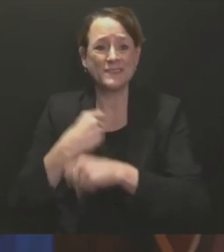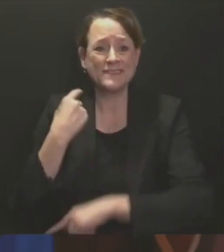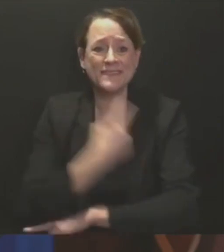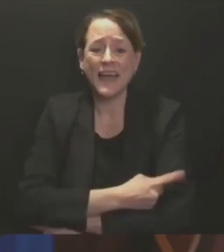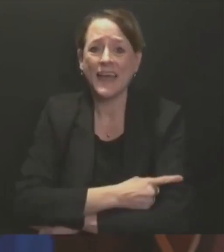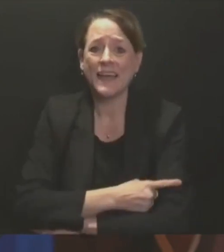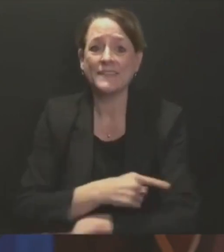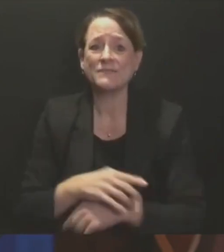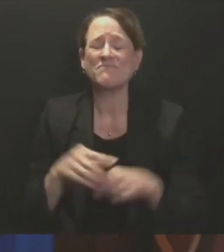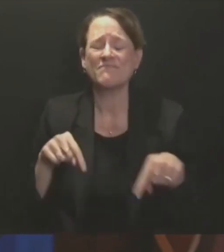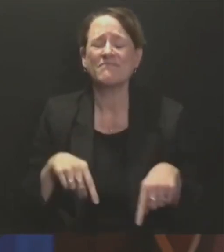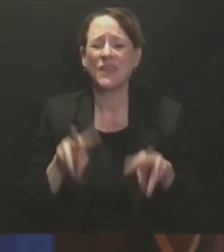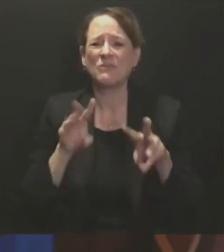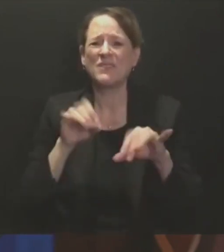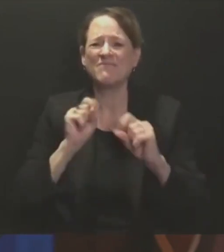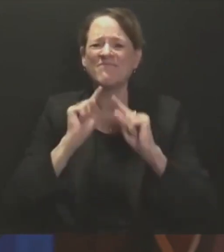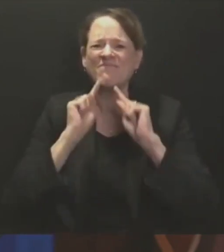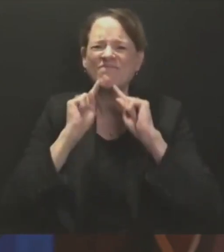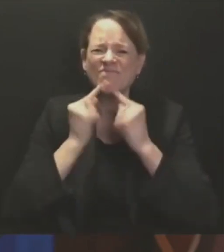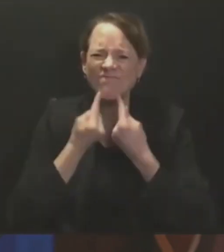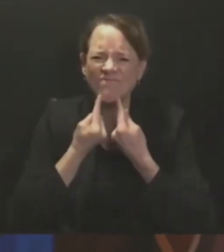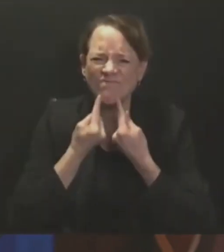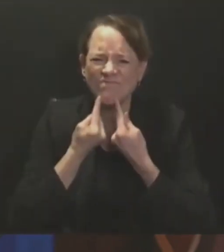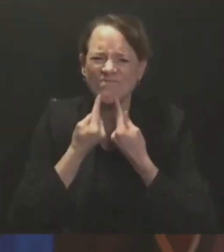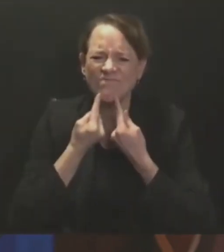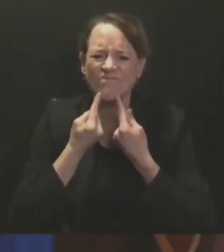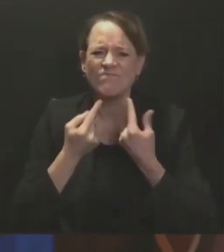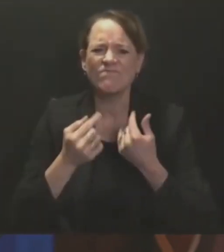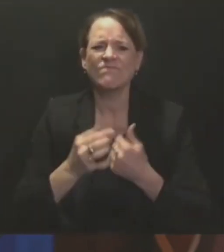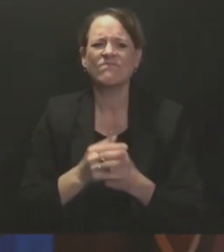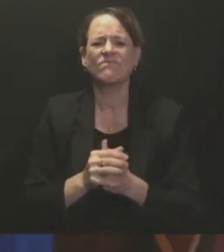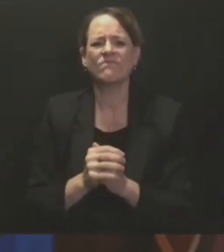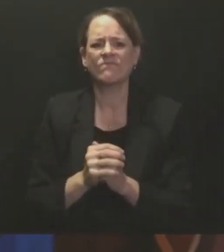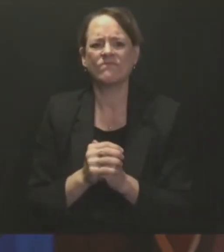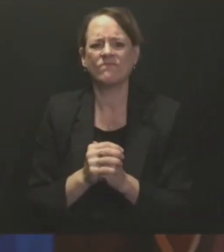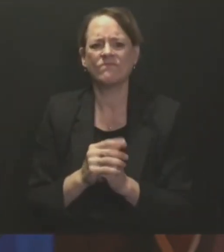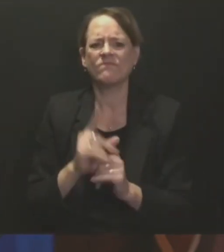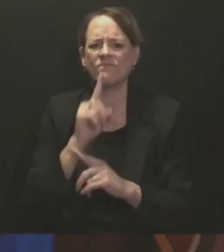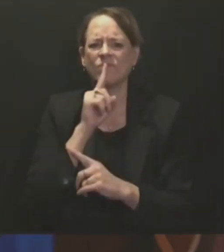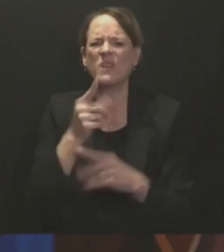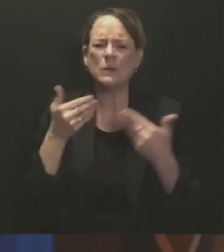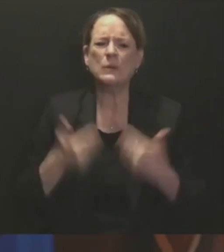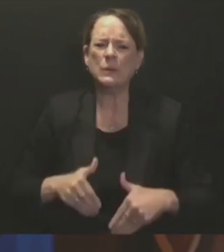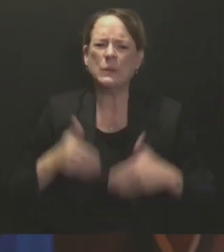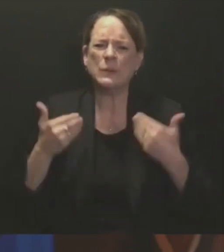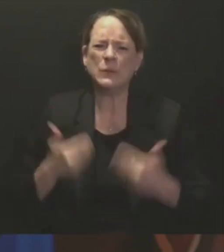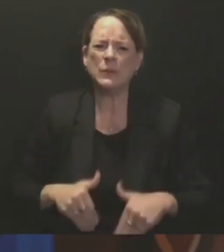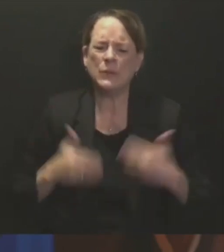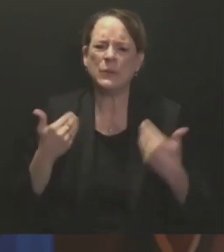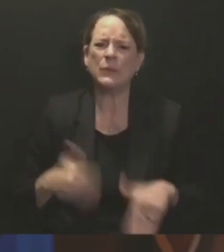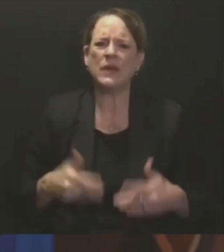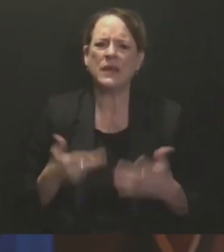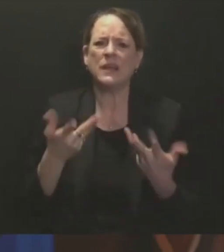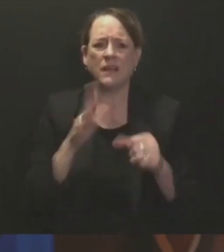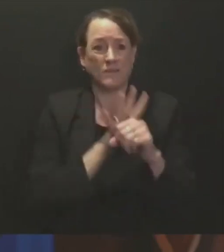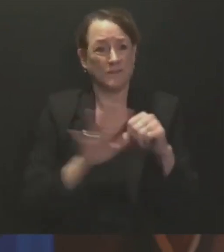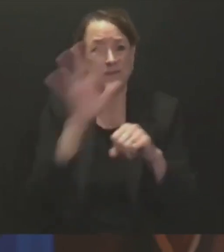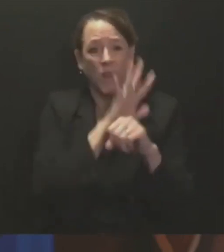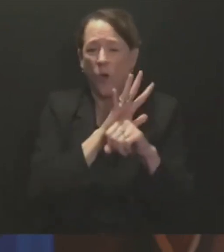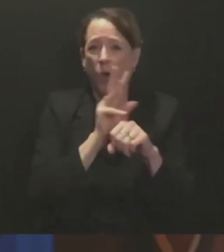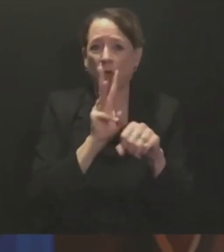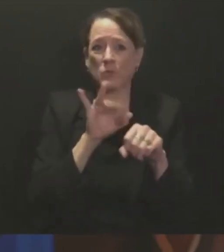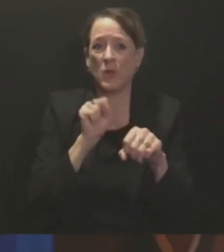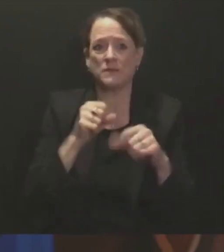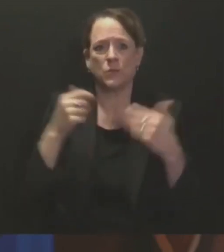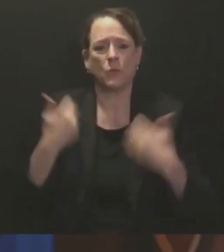families, workers, and communities continue to face the challenges of the COVID-19 pandemic. Our health care workers